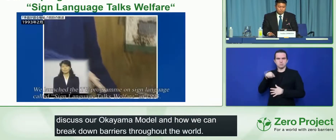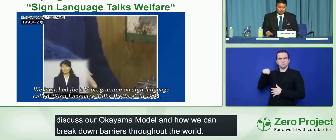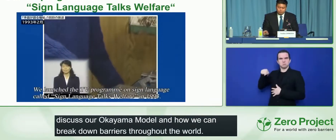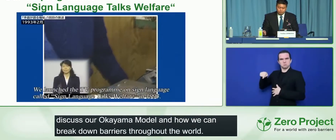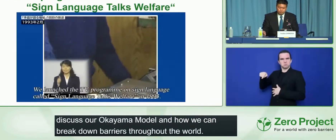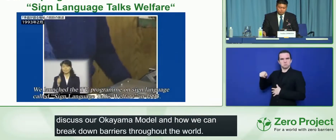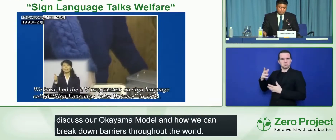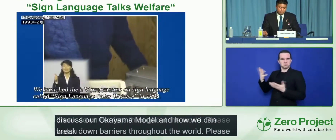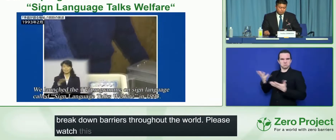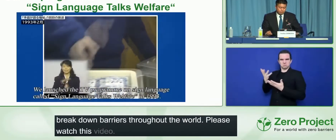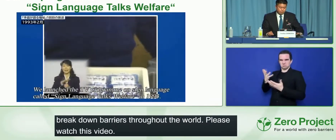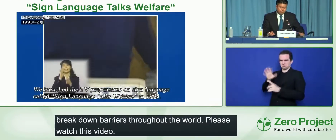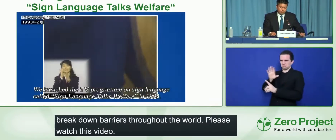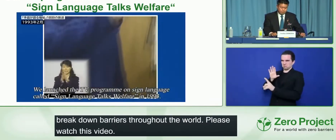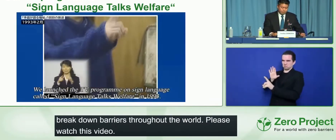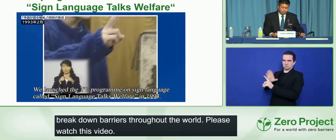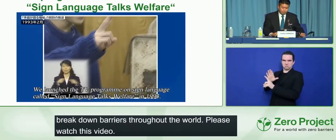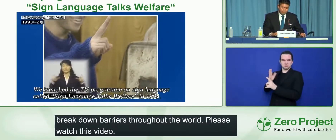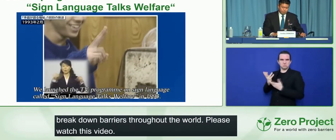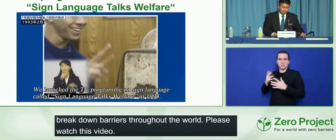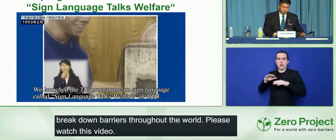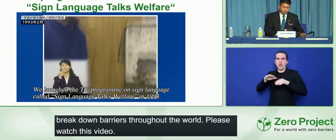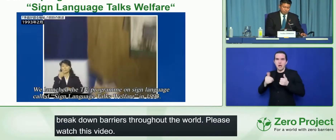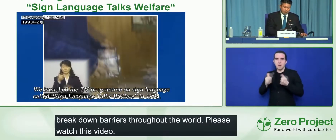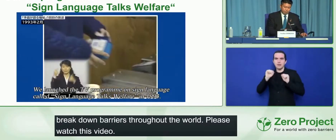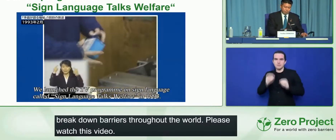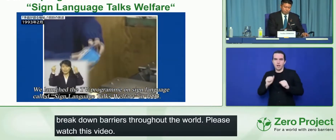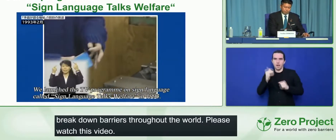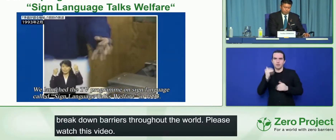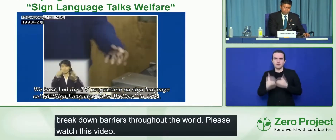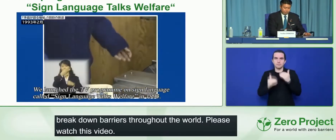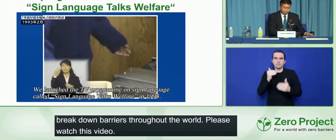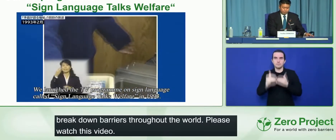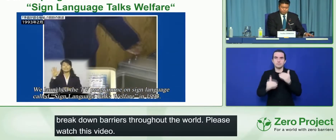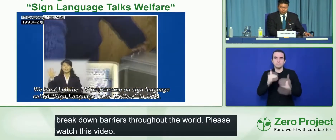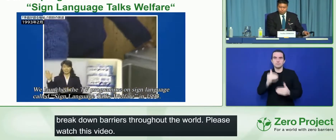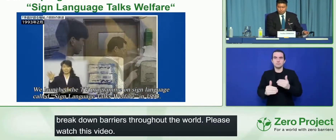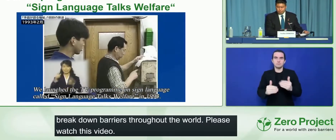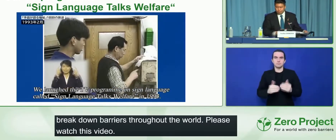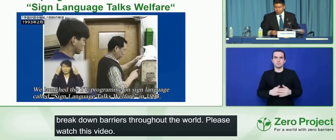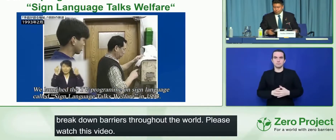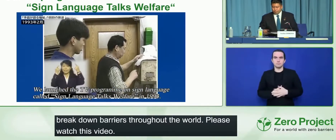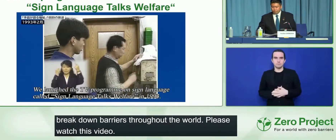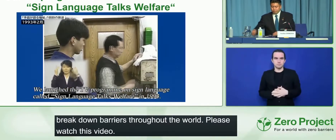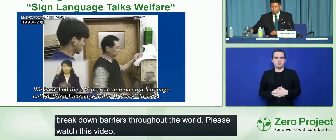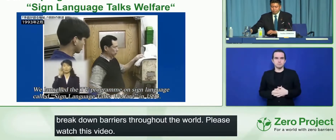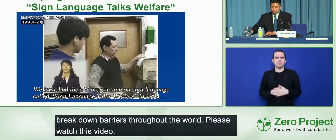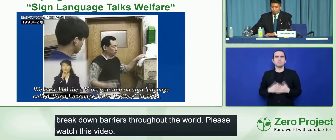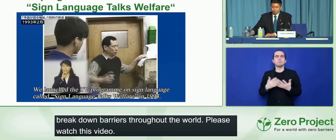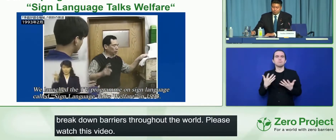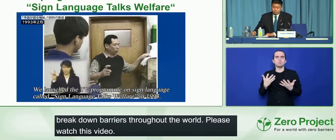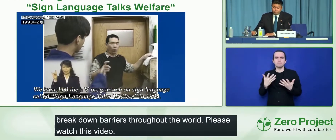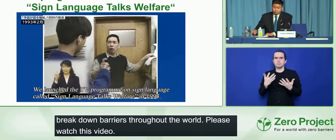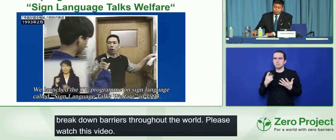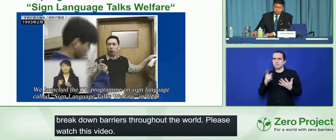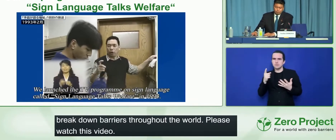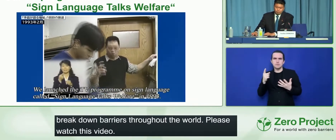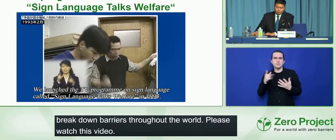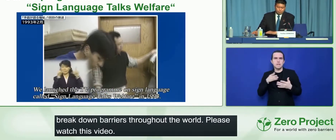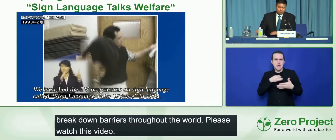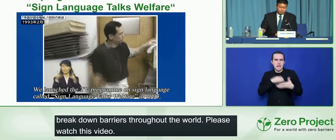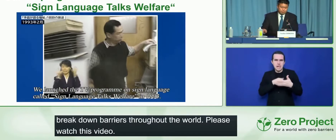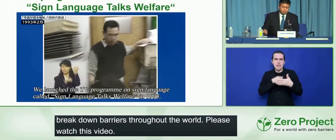We launched the TV program on sign language, called Sign Language Talks